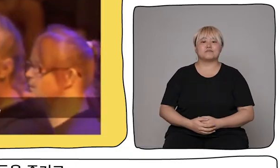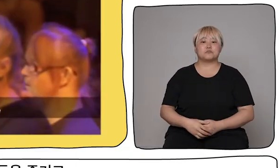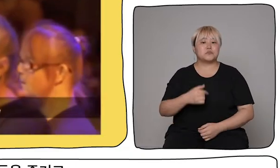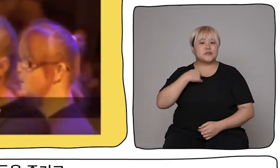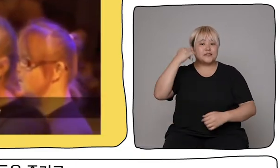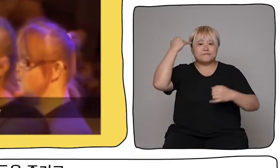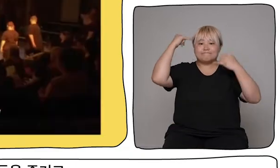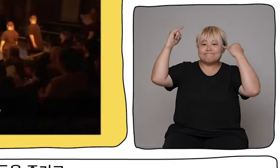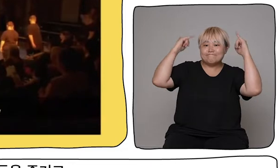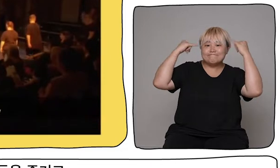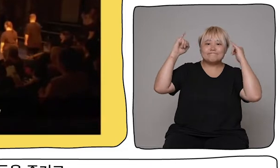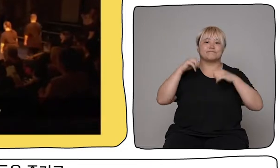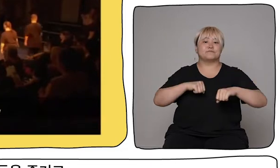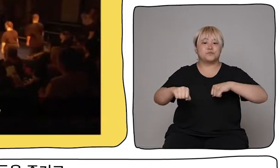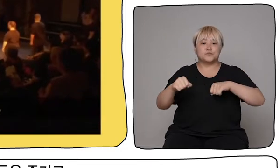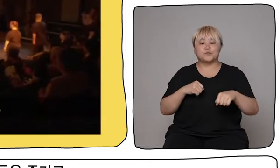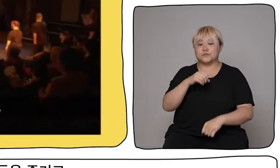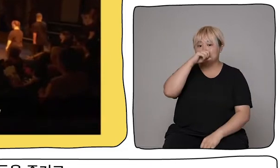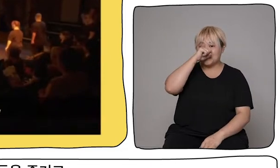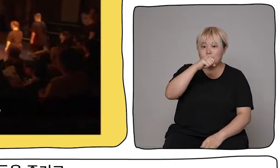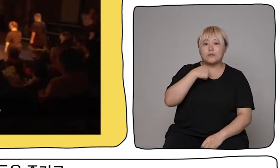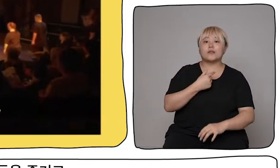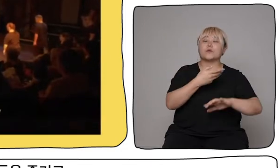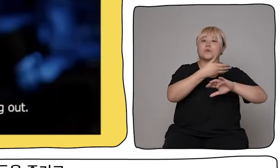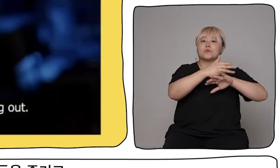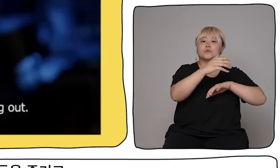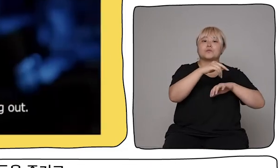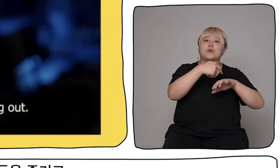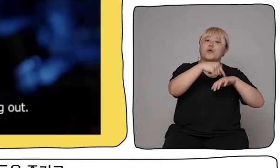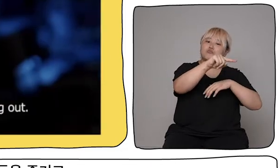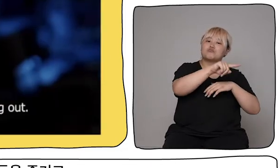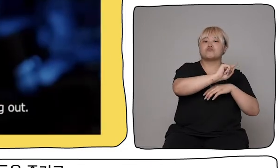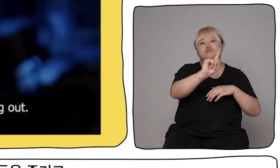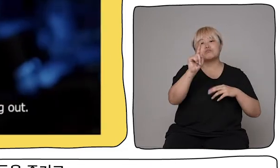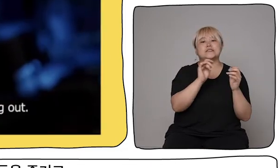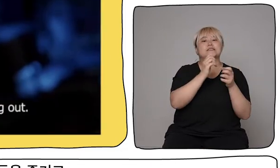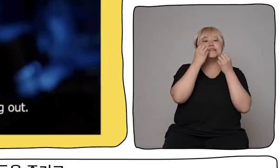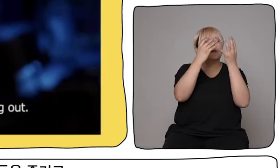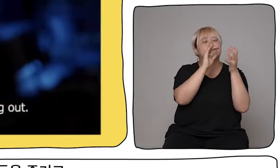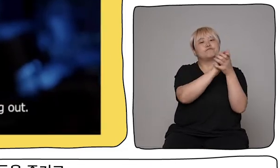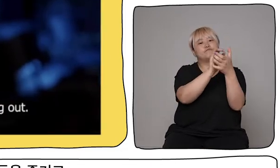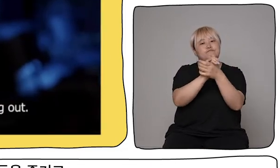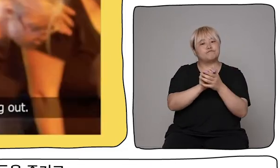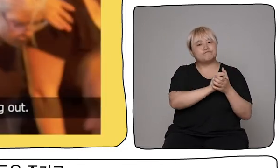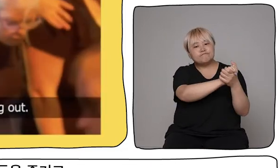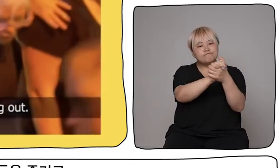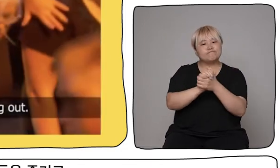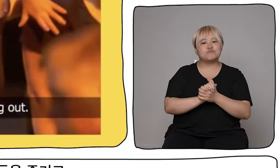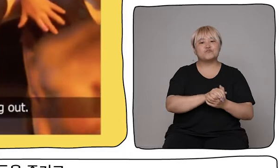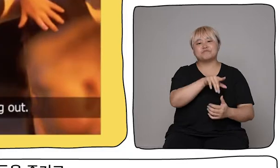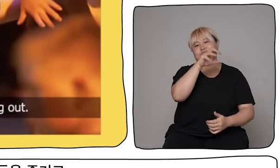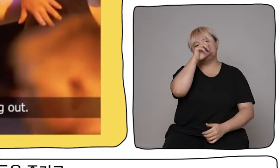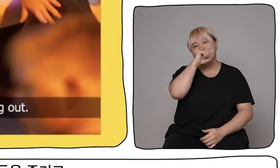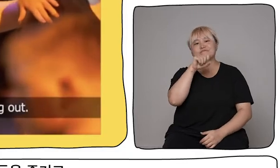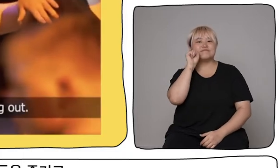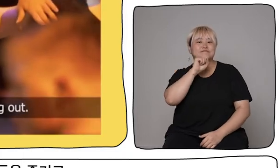enjoy being creative and making friends and